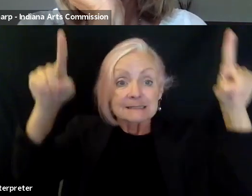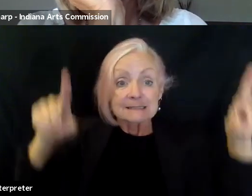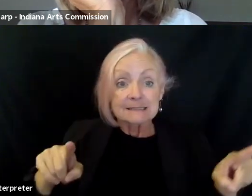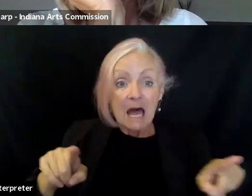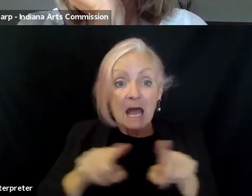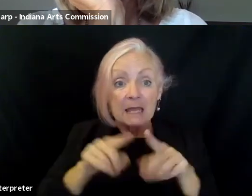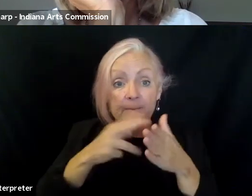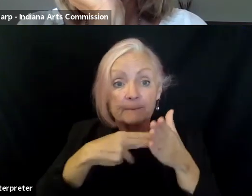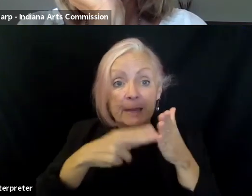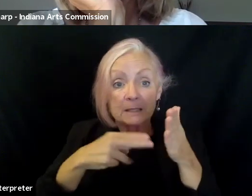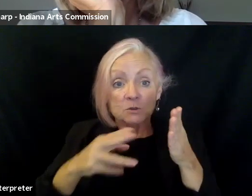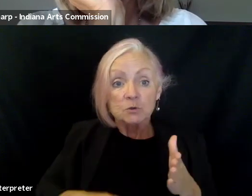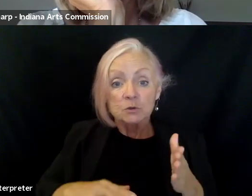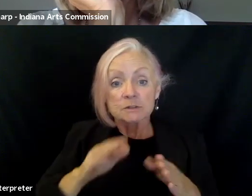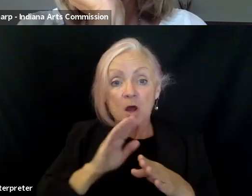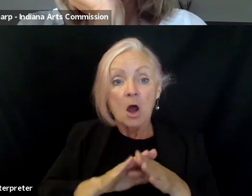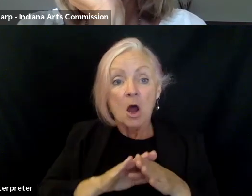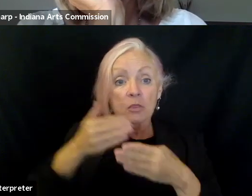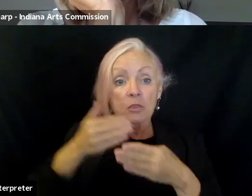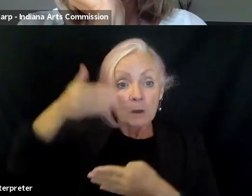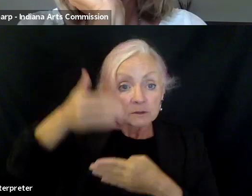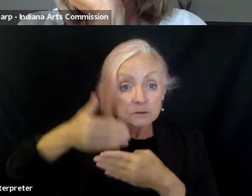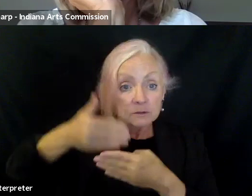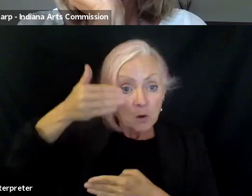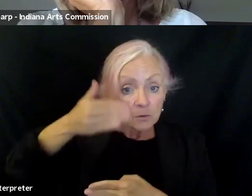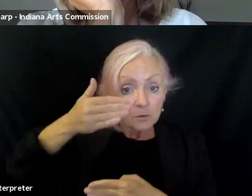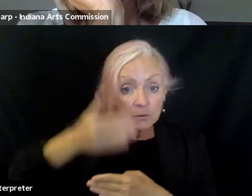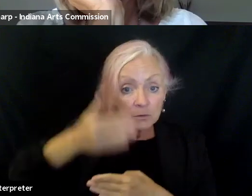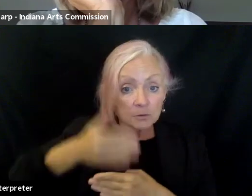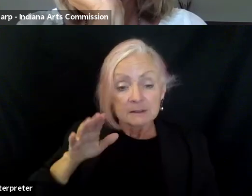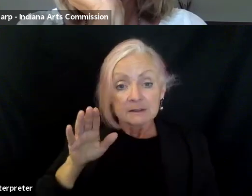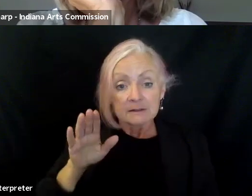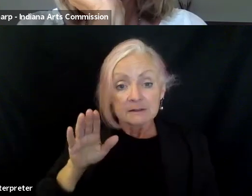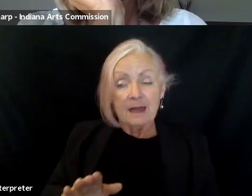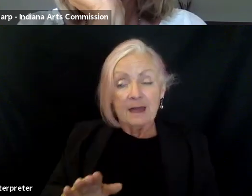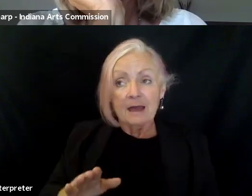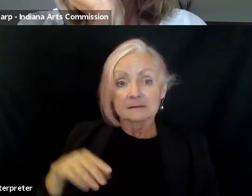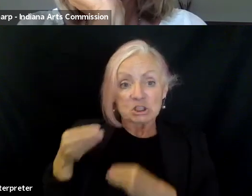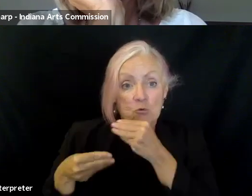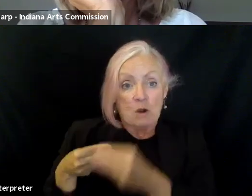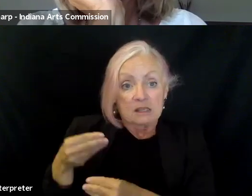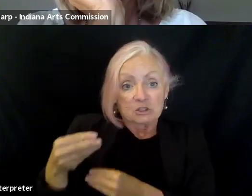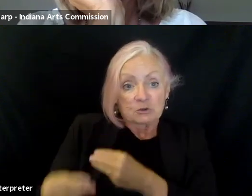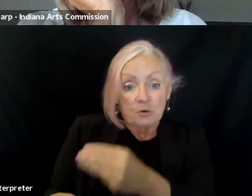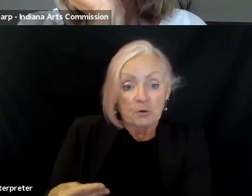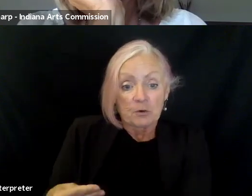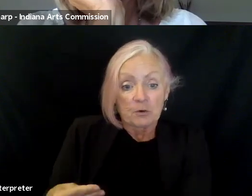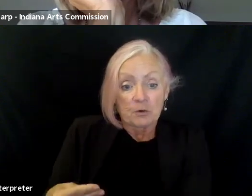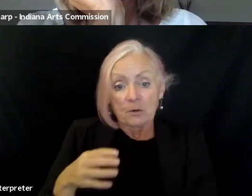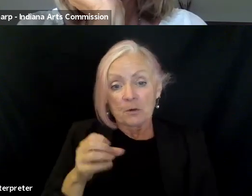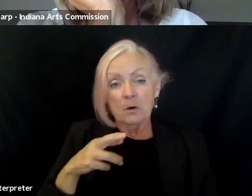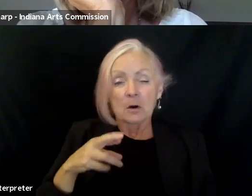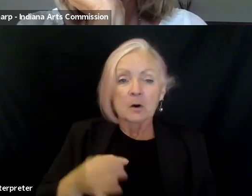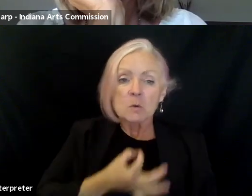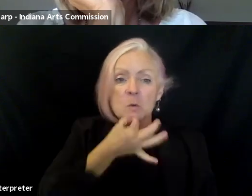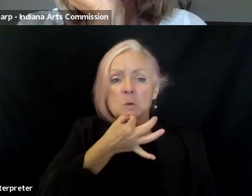windows. That's a generational thing that your, your community's been created for a long time. Or the highly specialized tinkerers who